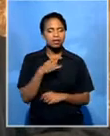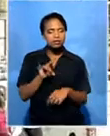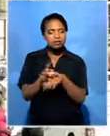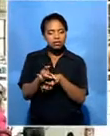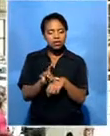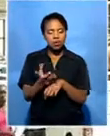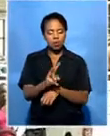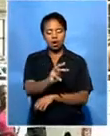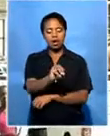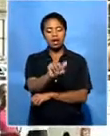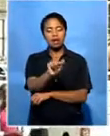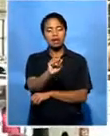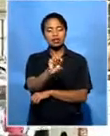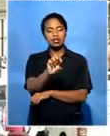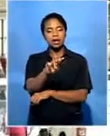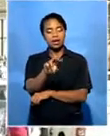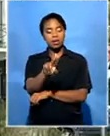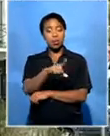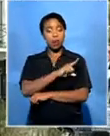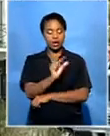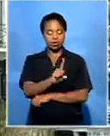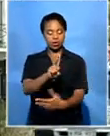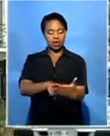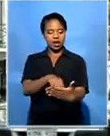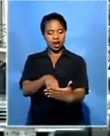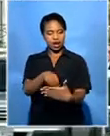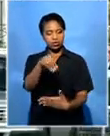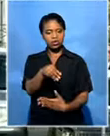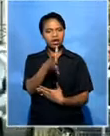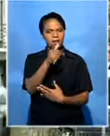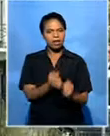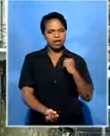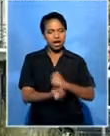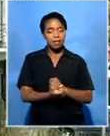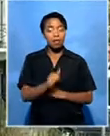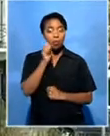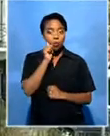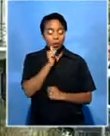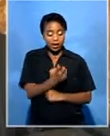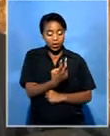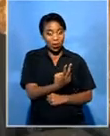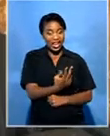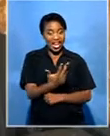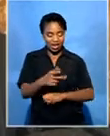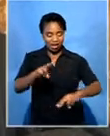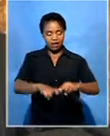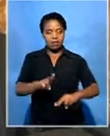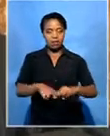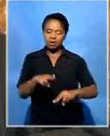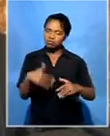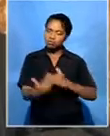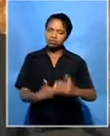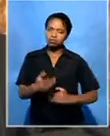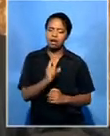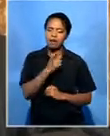Masiru as part of preparations for elections to be held in the Kingdom on the 28th of this month. Ramaphosa